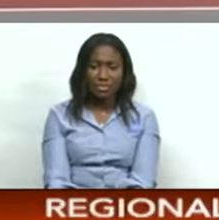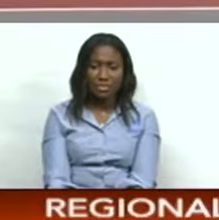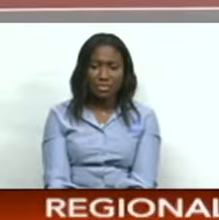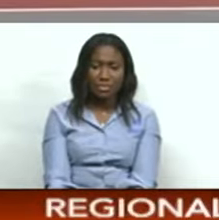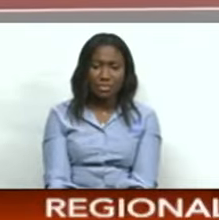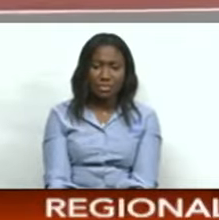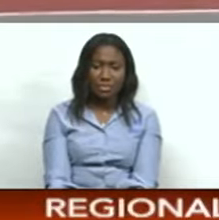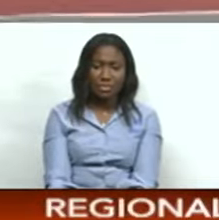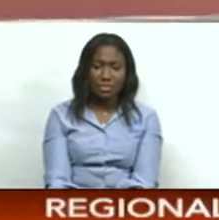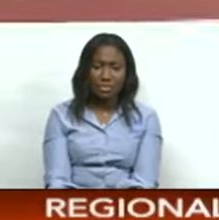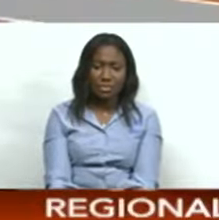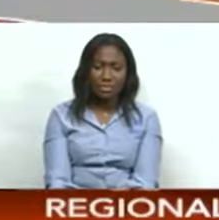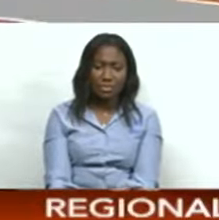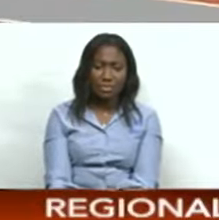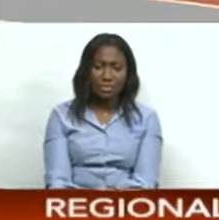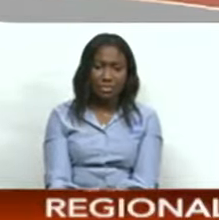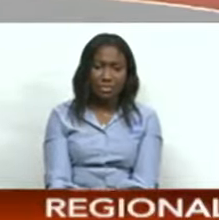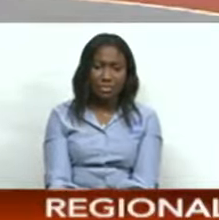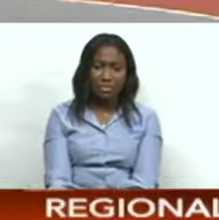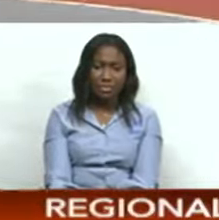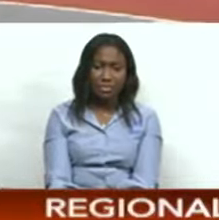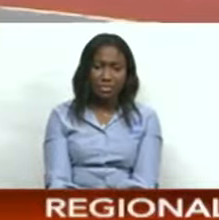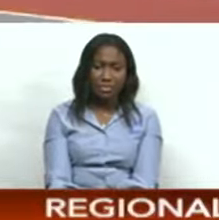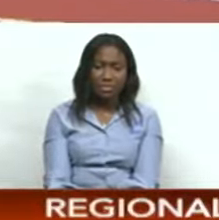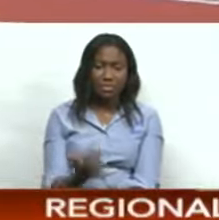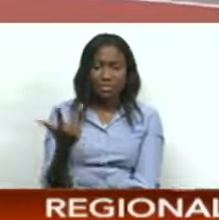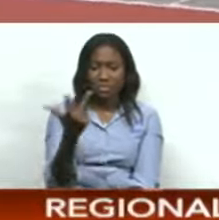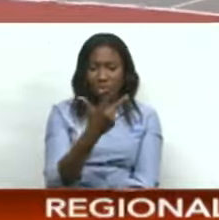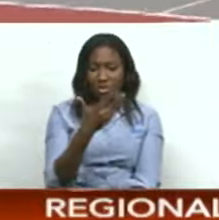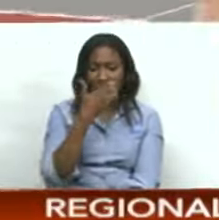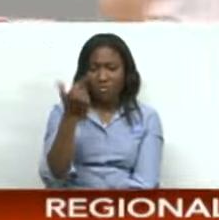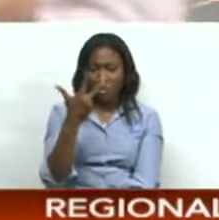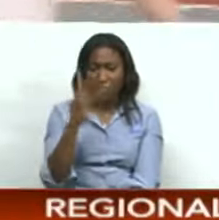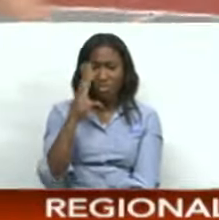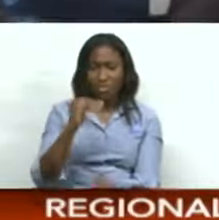and Molnar are the three men through to the final.